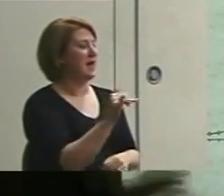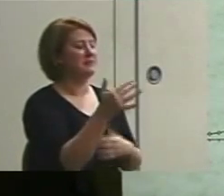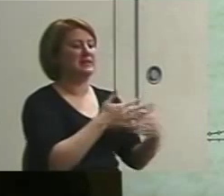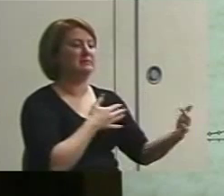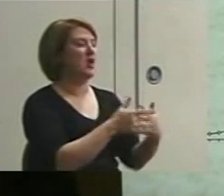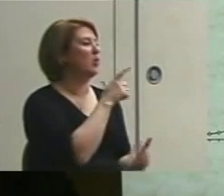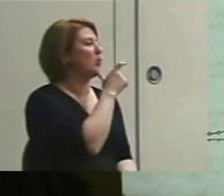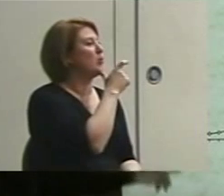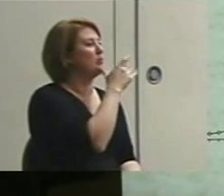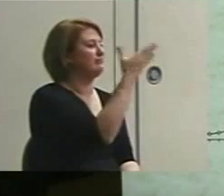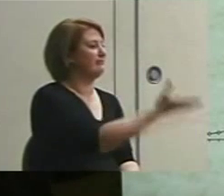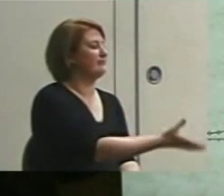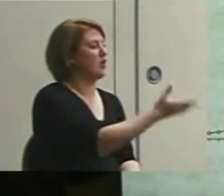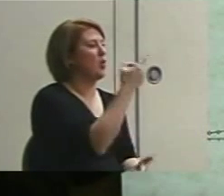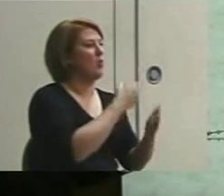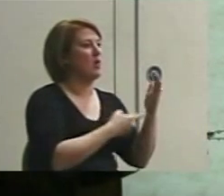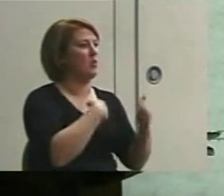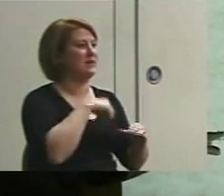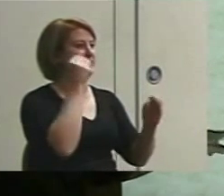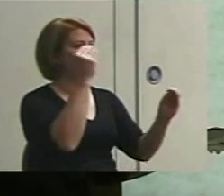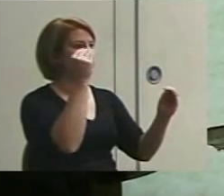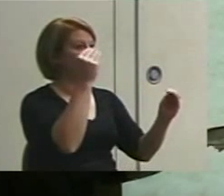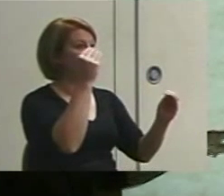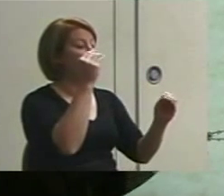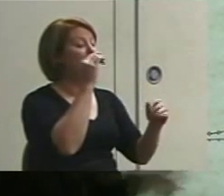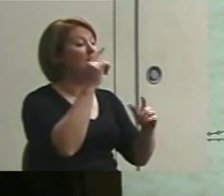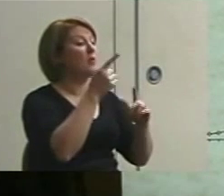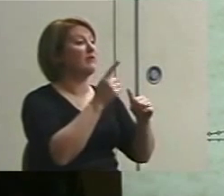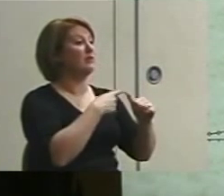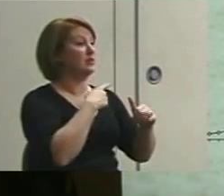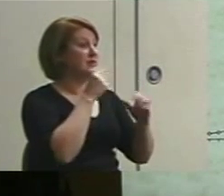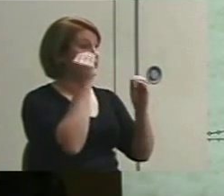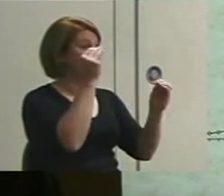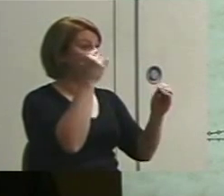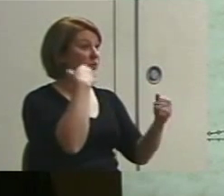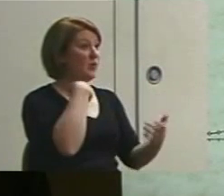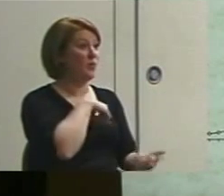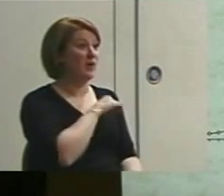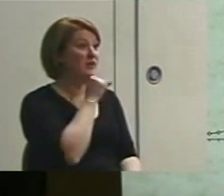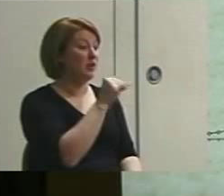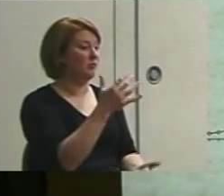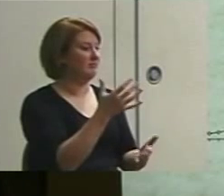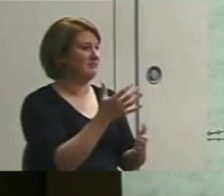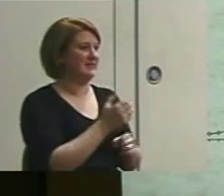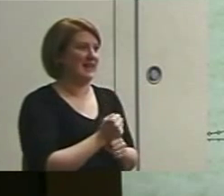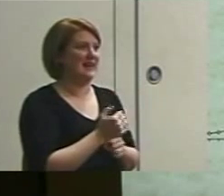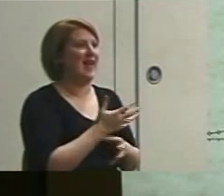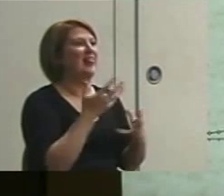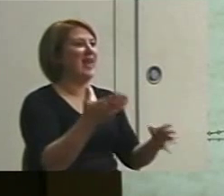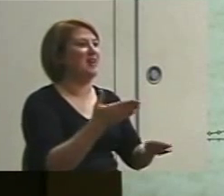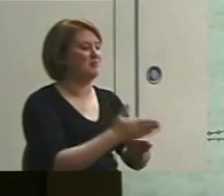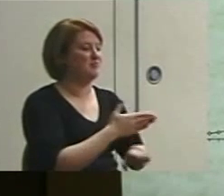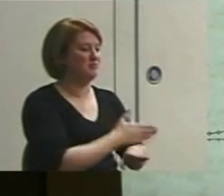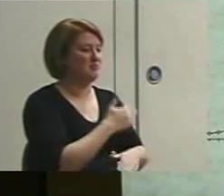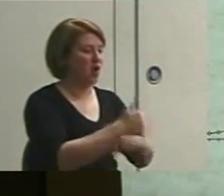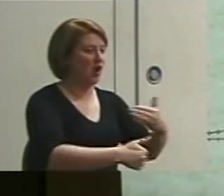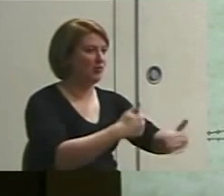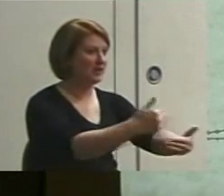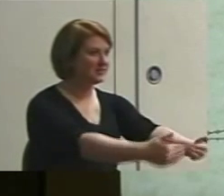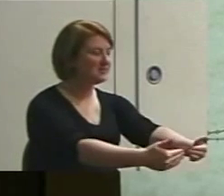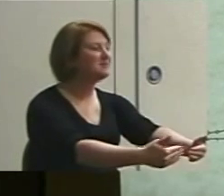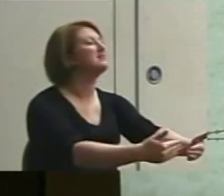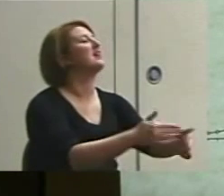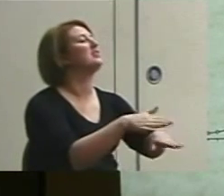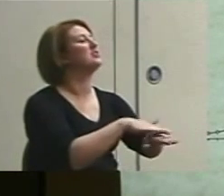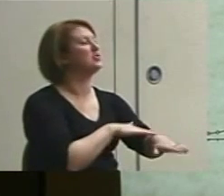we are, no matter what we teach. When we first teach, we don't get a bunch of progress. It's slow going trying to get somebody